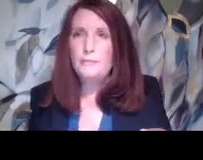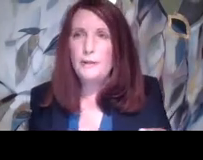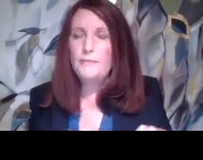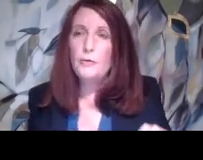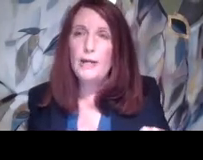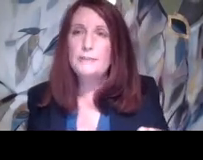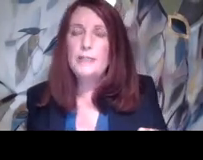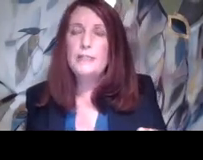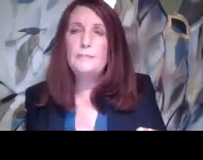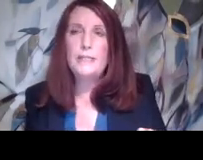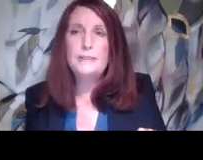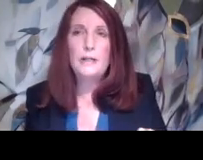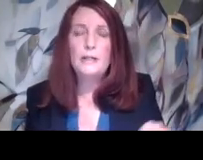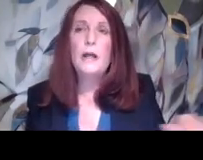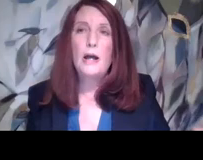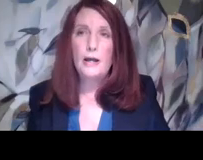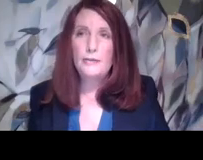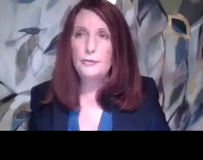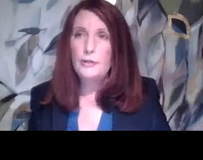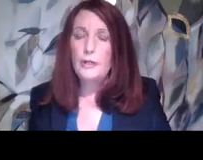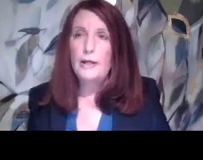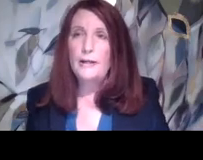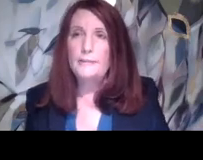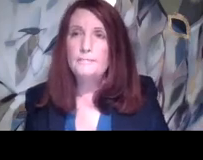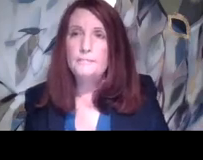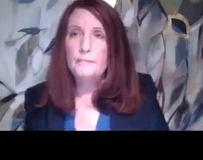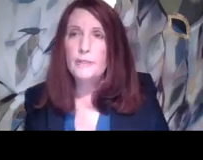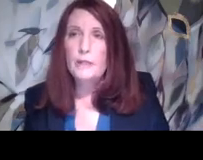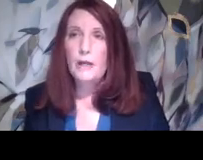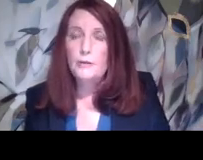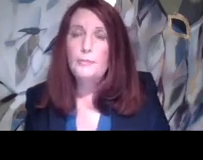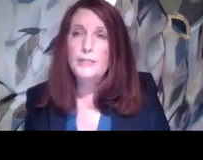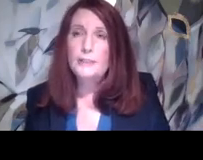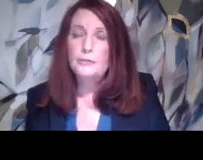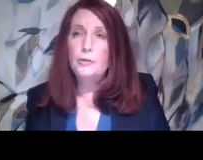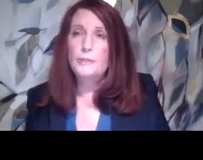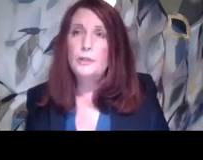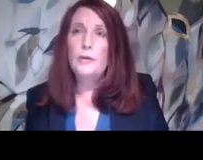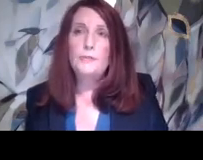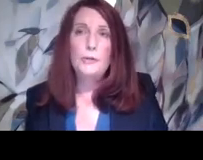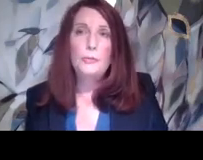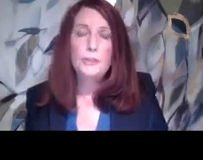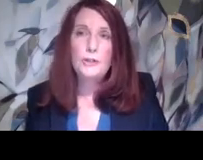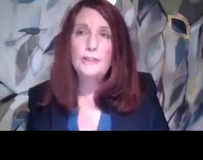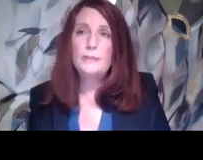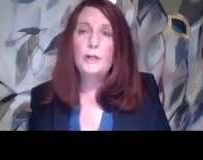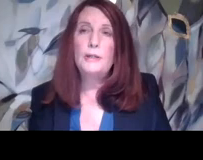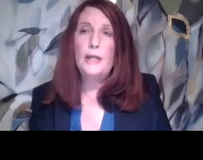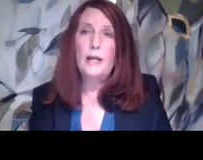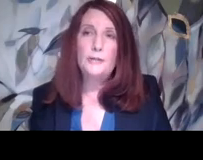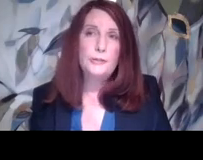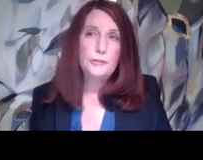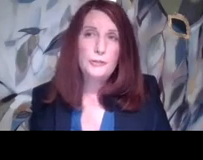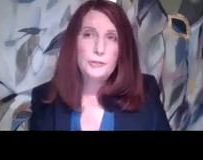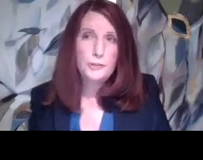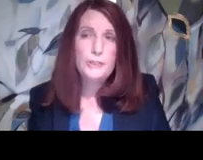people on the, if the harassment is based on other, um, other protected groups. so if you target someone,